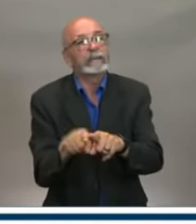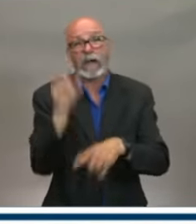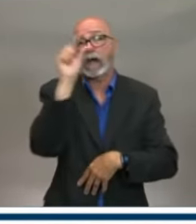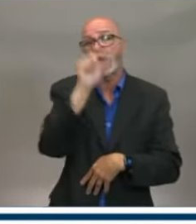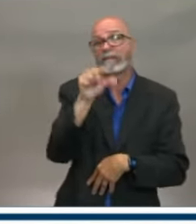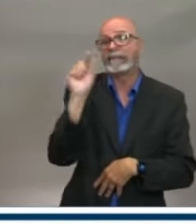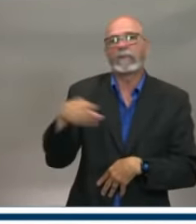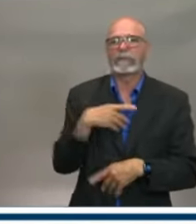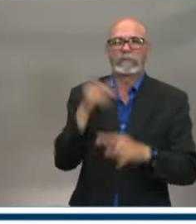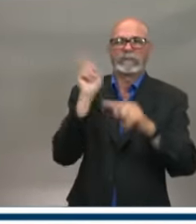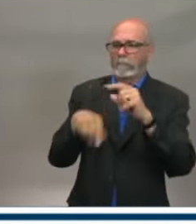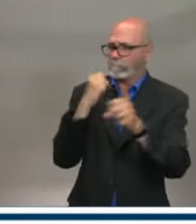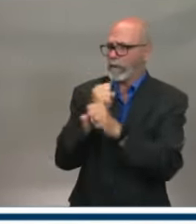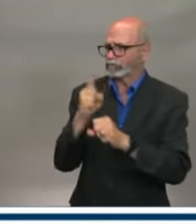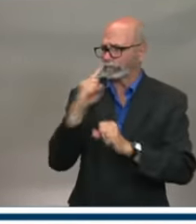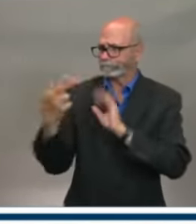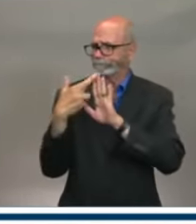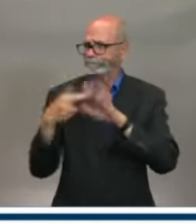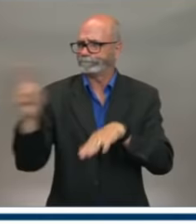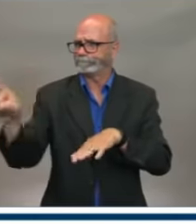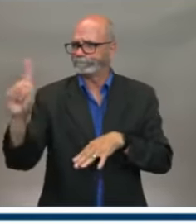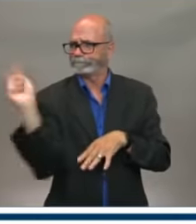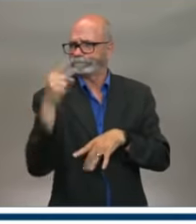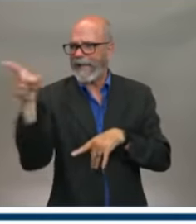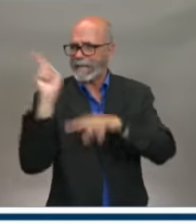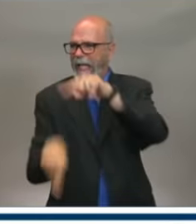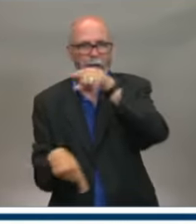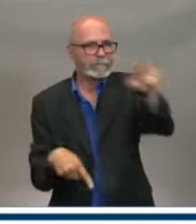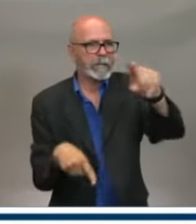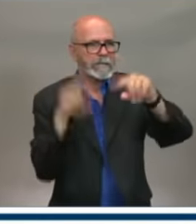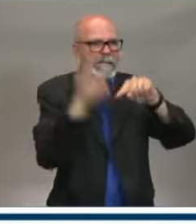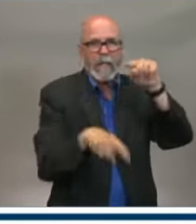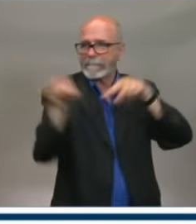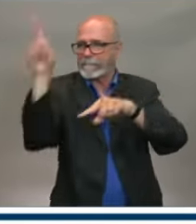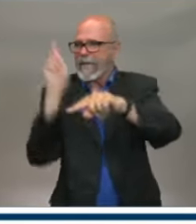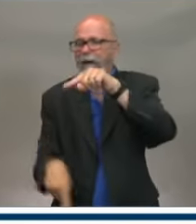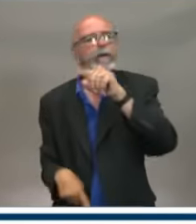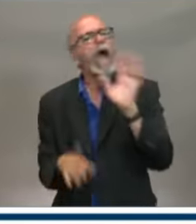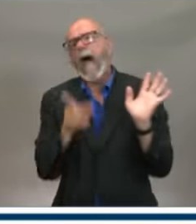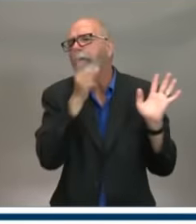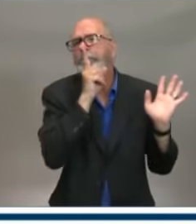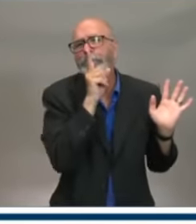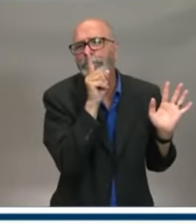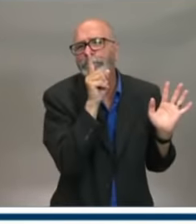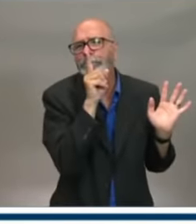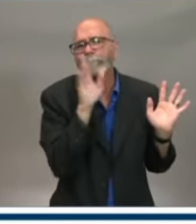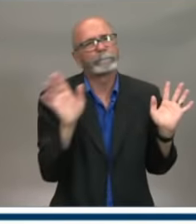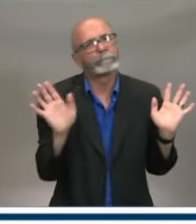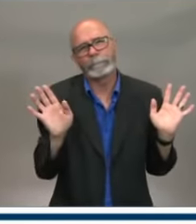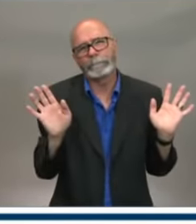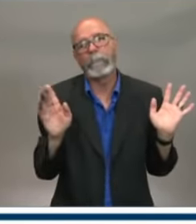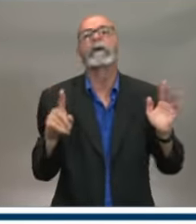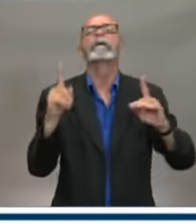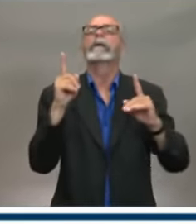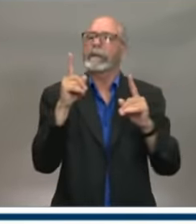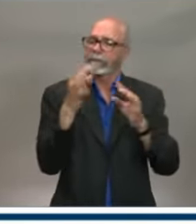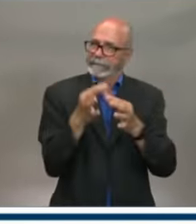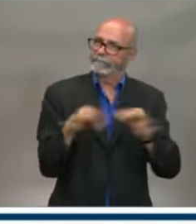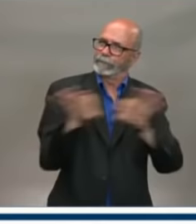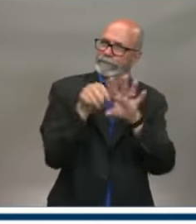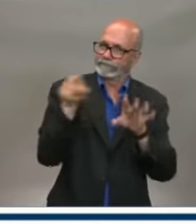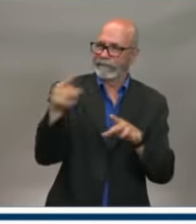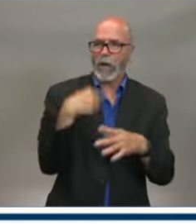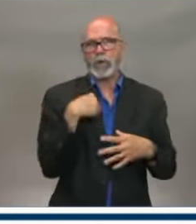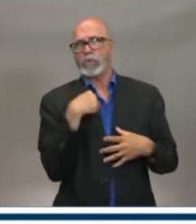individual level upwards needs to think about how we factor in the individual risks around health and